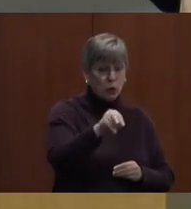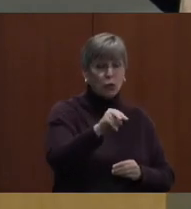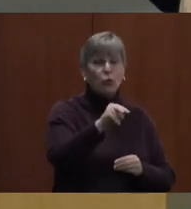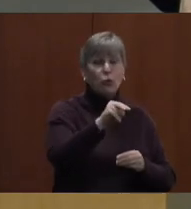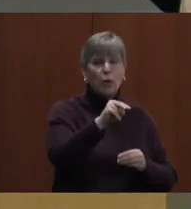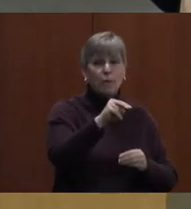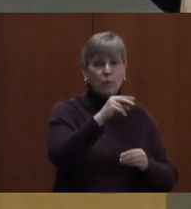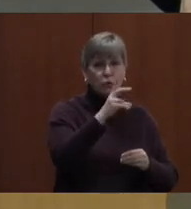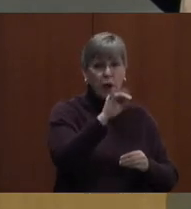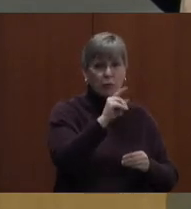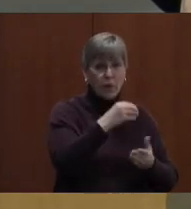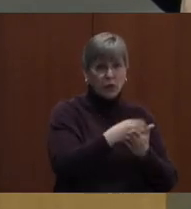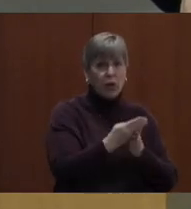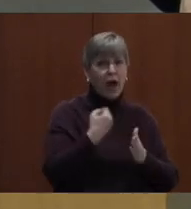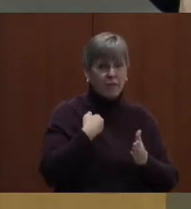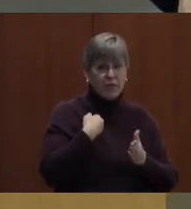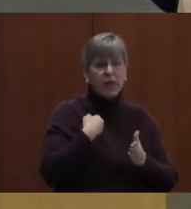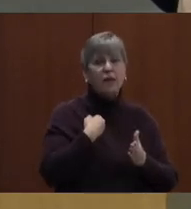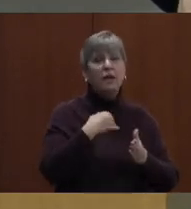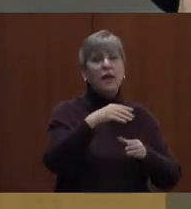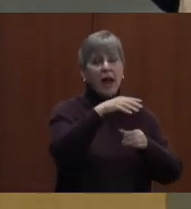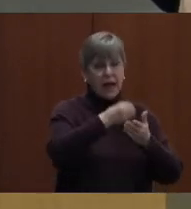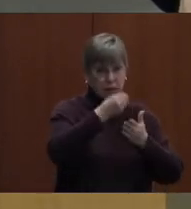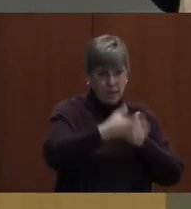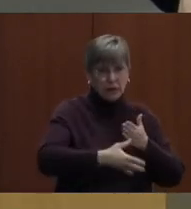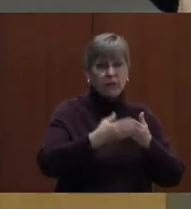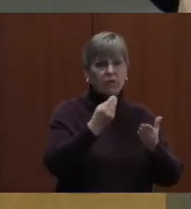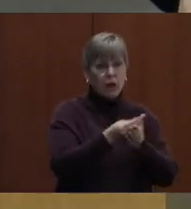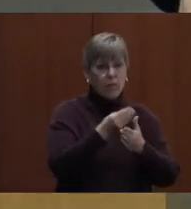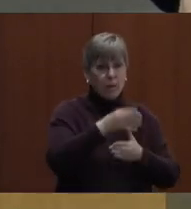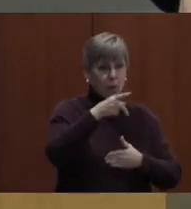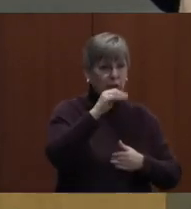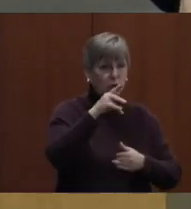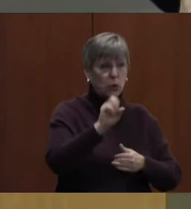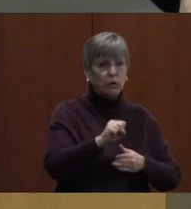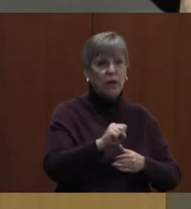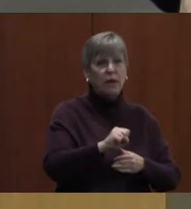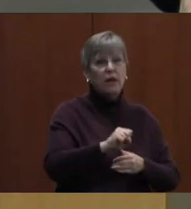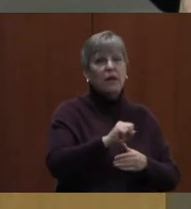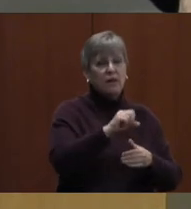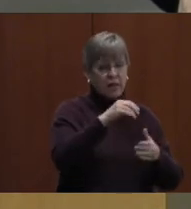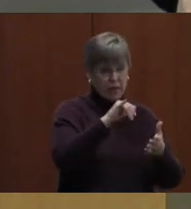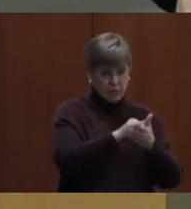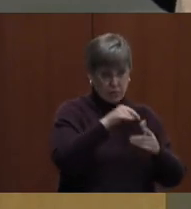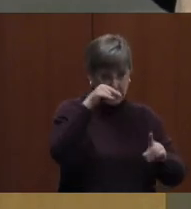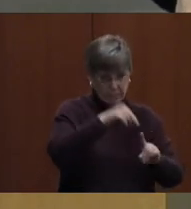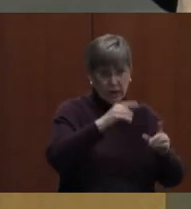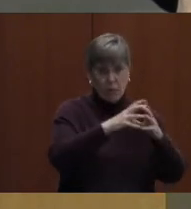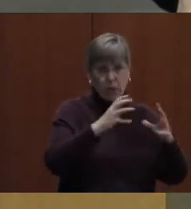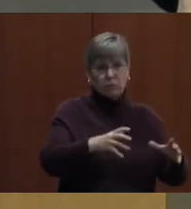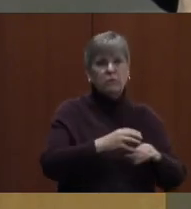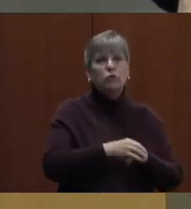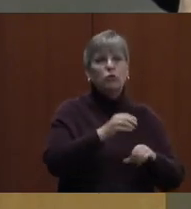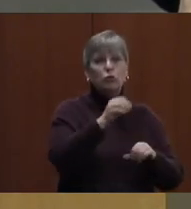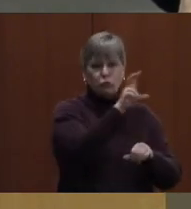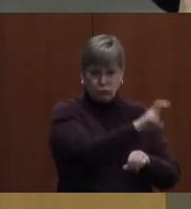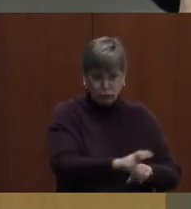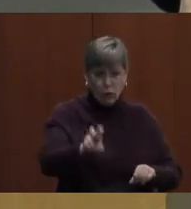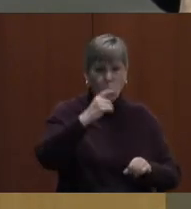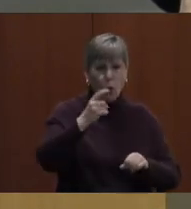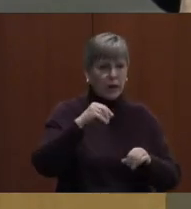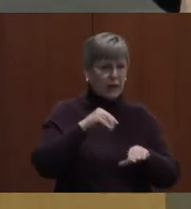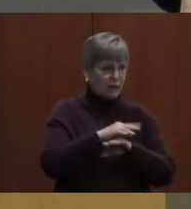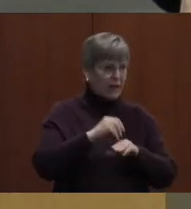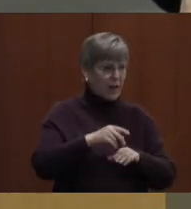for locally funded private preschools at a cost of $59,610, redeploy one counseling